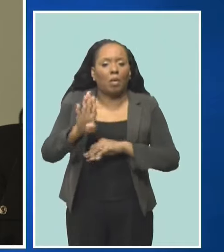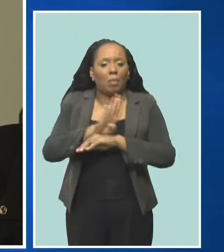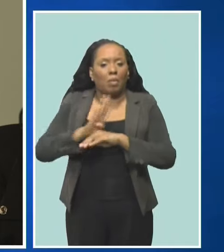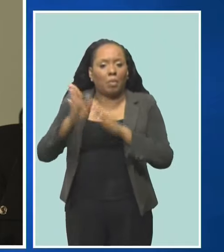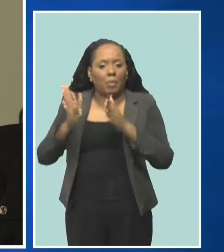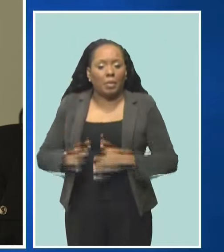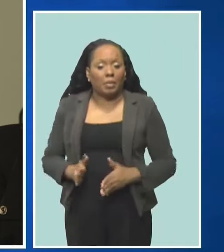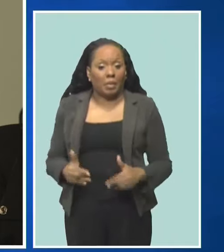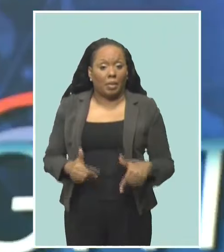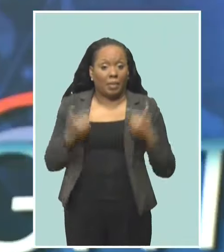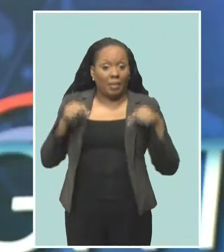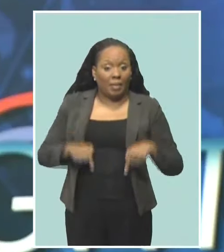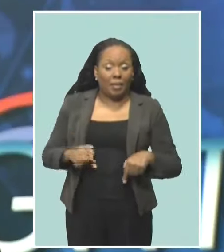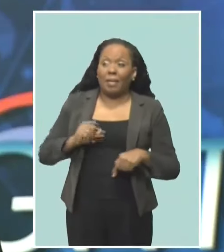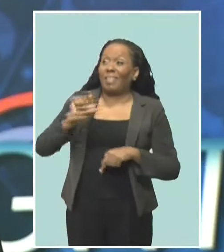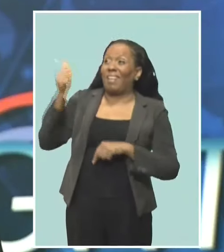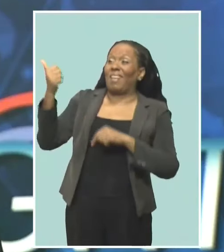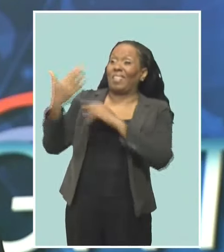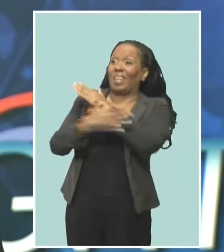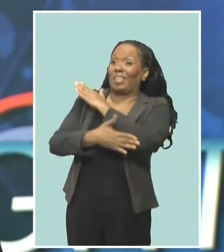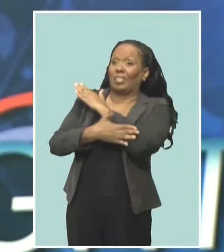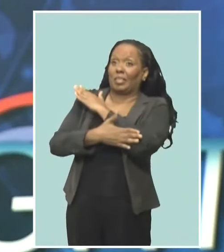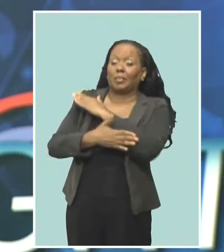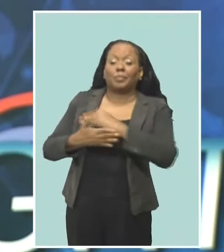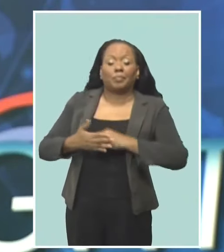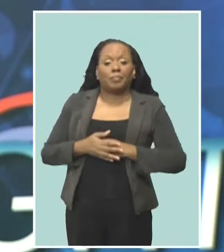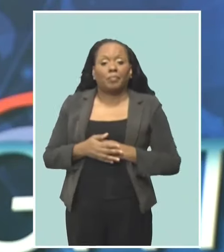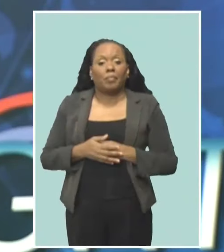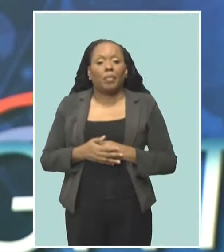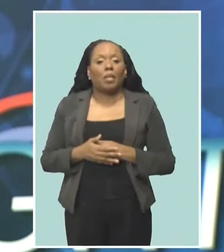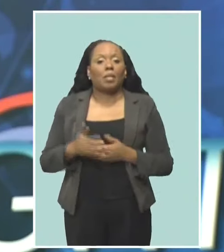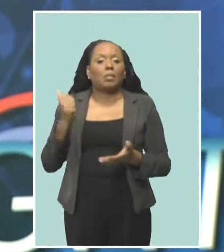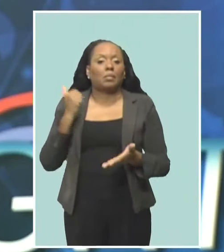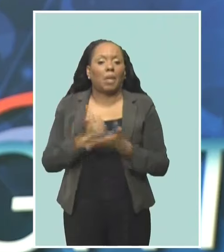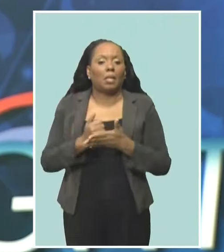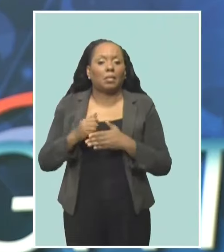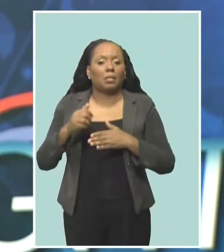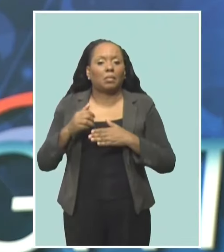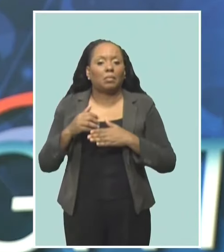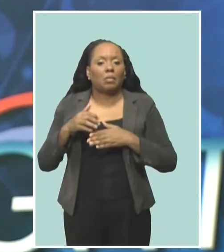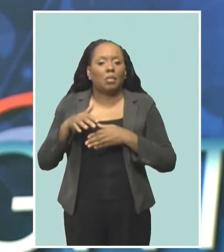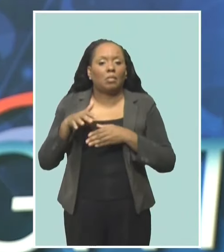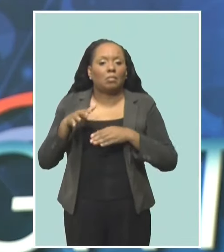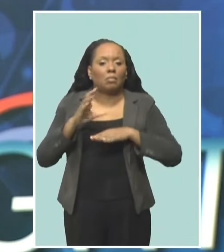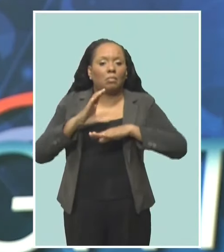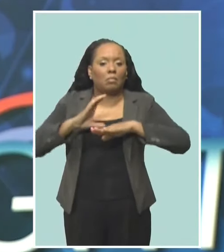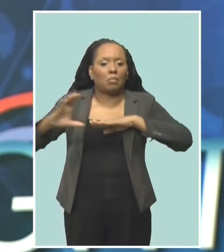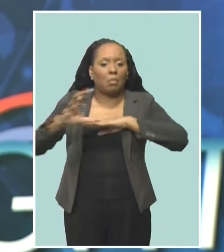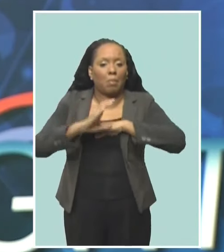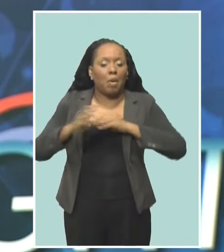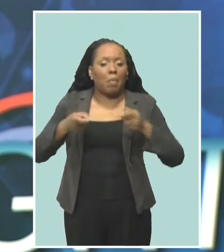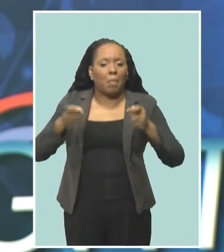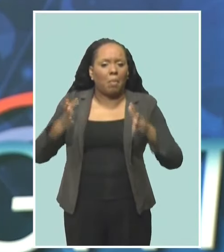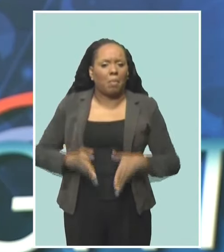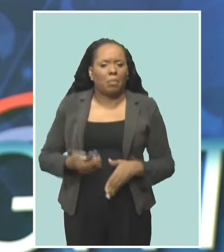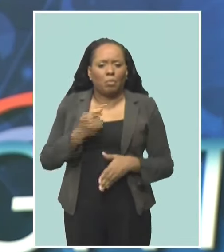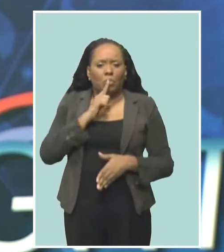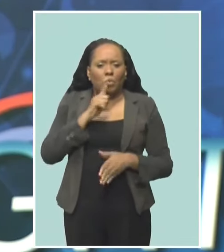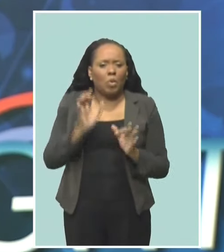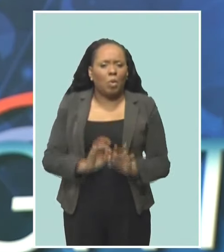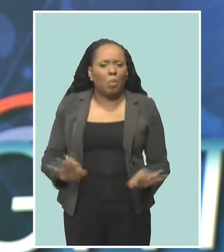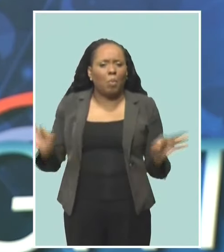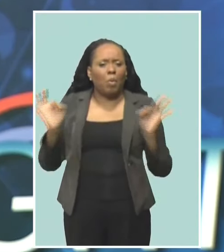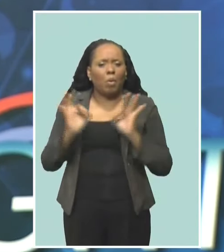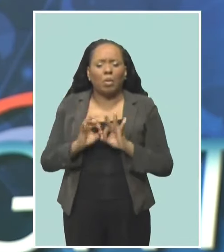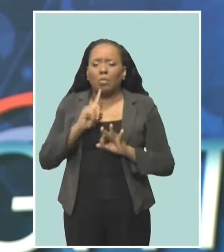abroad. The bank's regional manager, Dr. Stacey Richards-Kennedy, has called it an important occasion and a